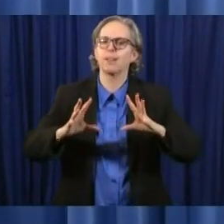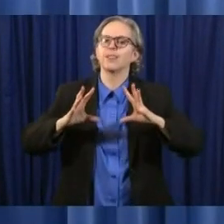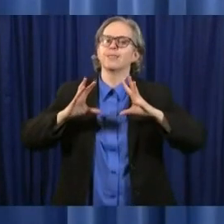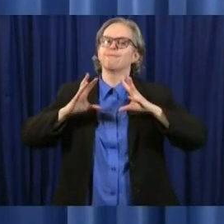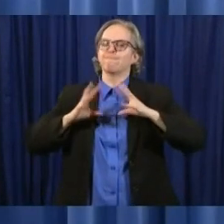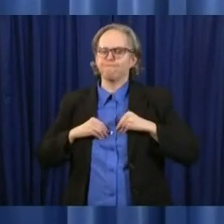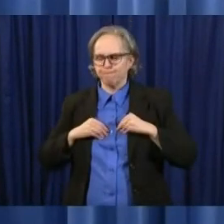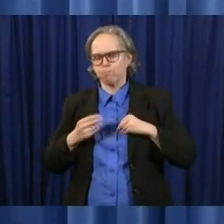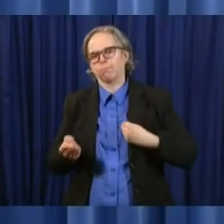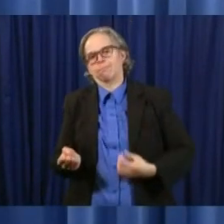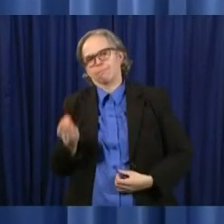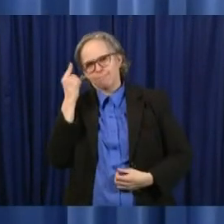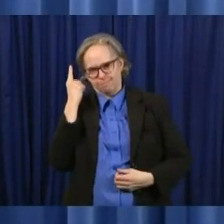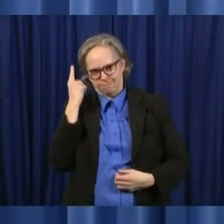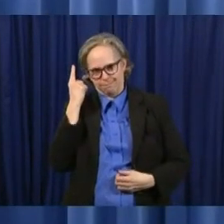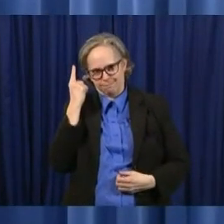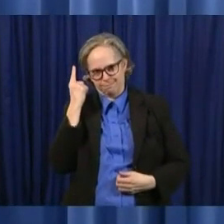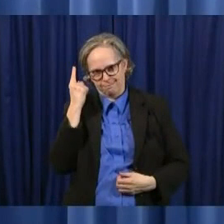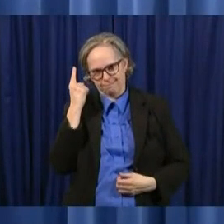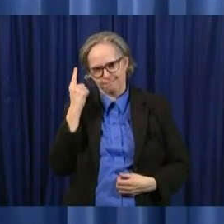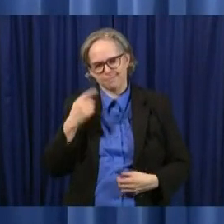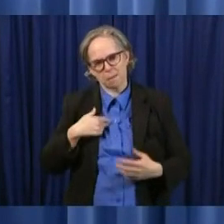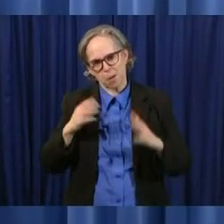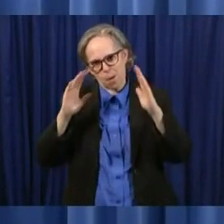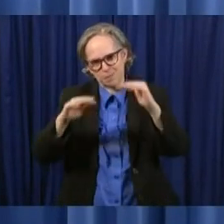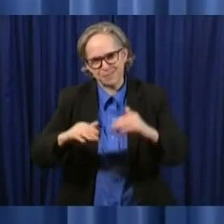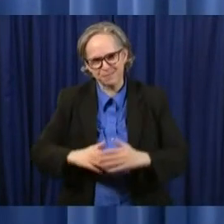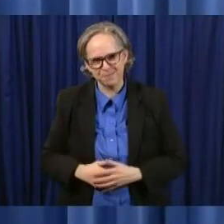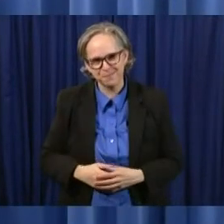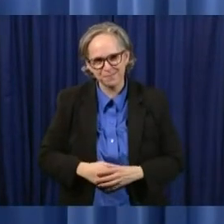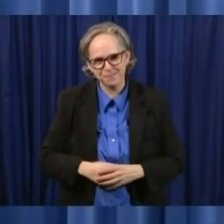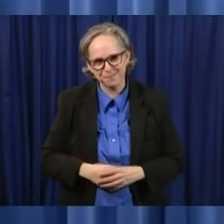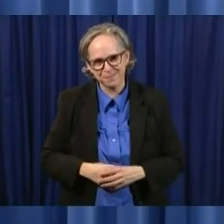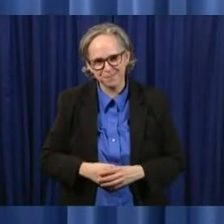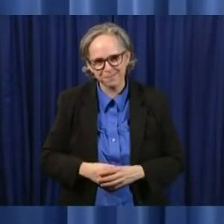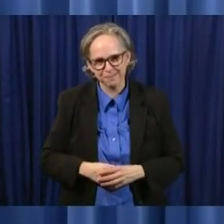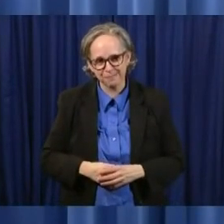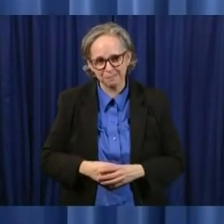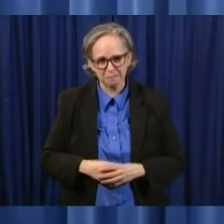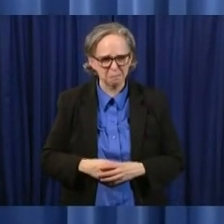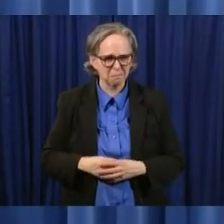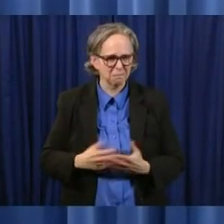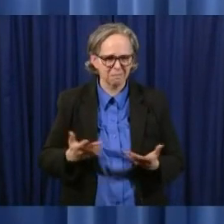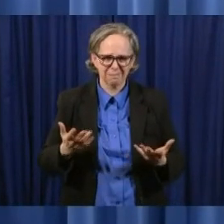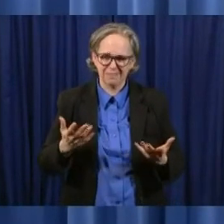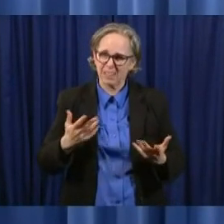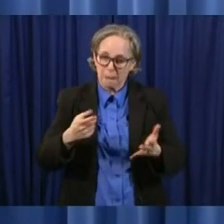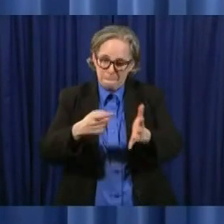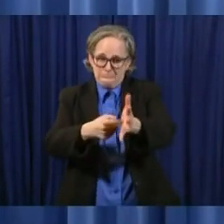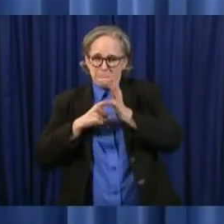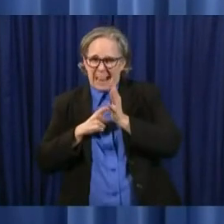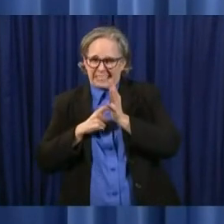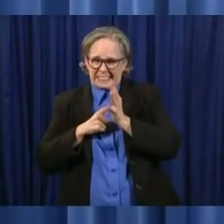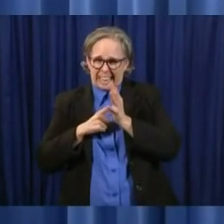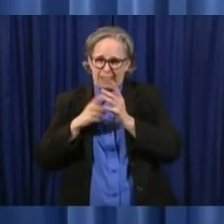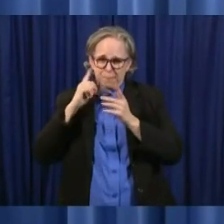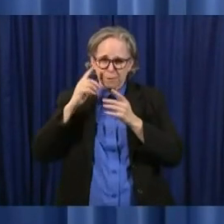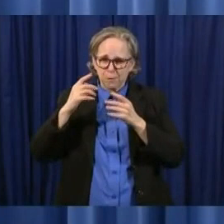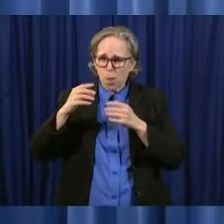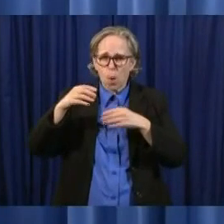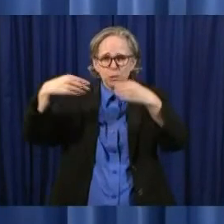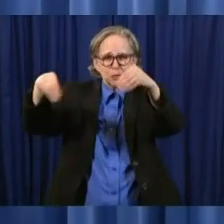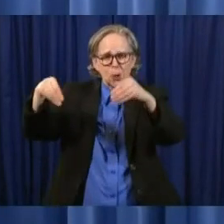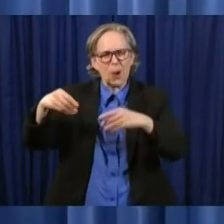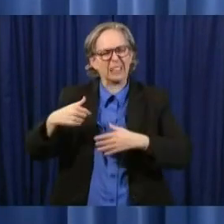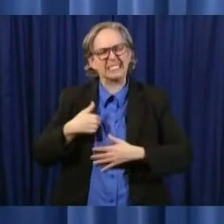uh we just came i just came to the conclusion that mandating it in a retail setting was something that ohio lands just